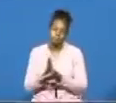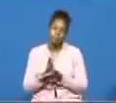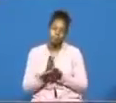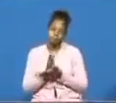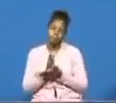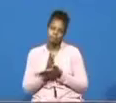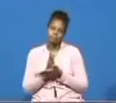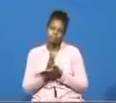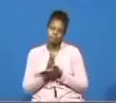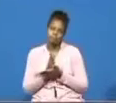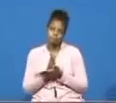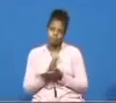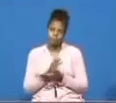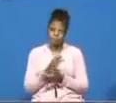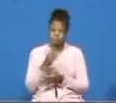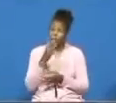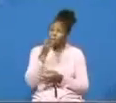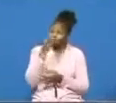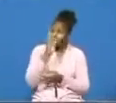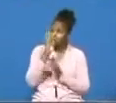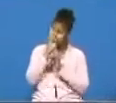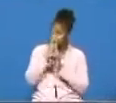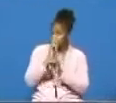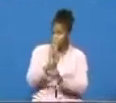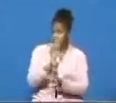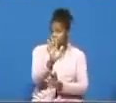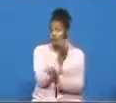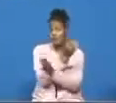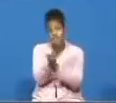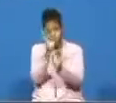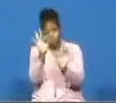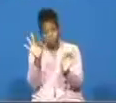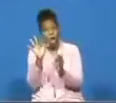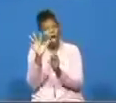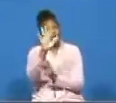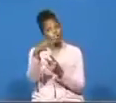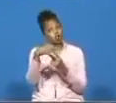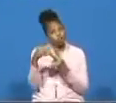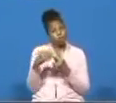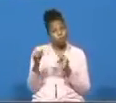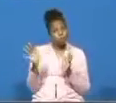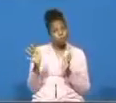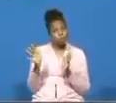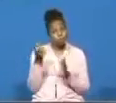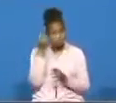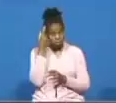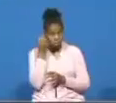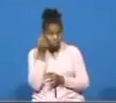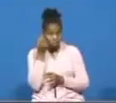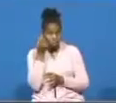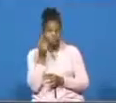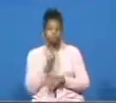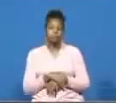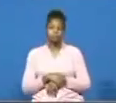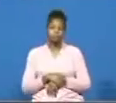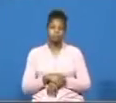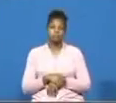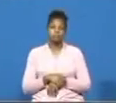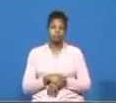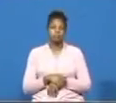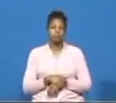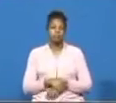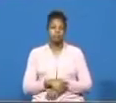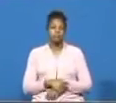god because god respects your free will and your decision are you with me somebody yes indeed and